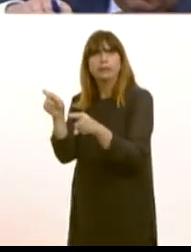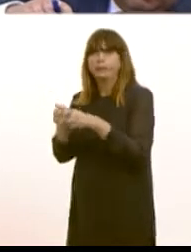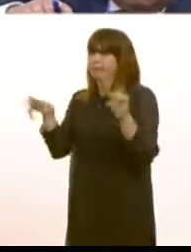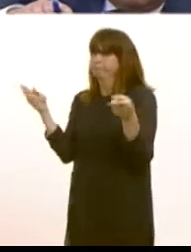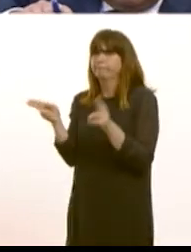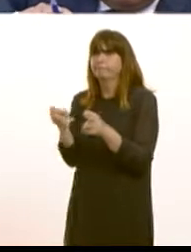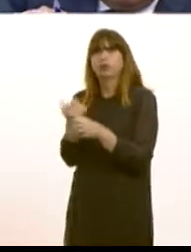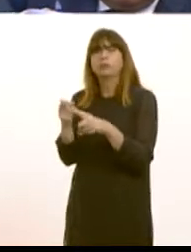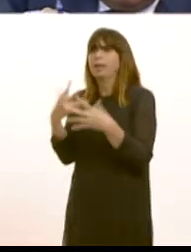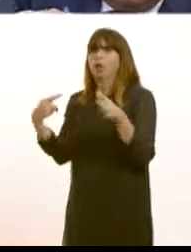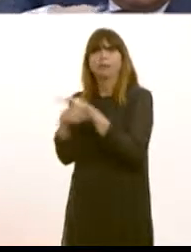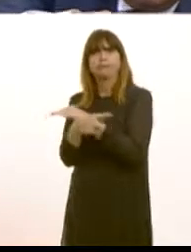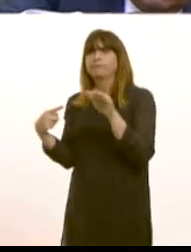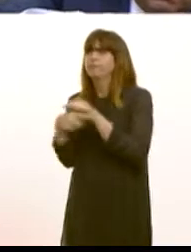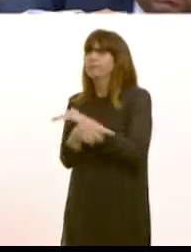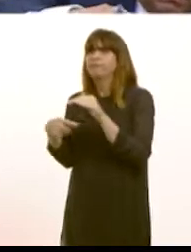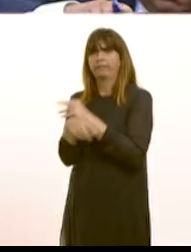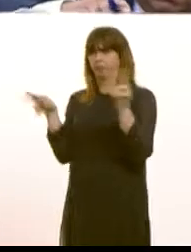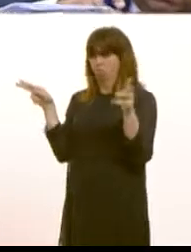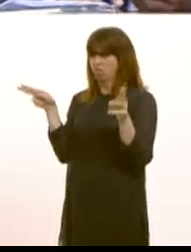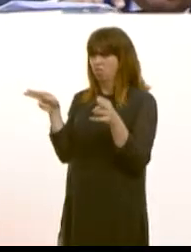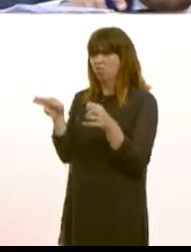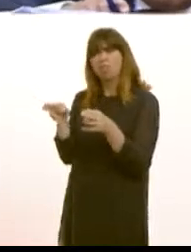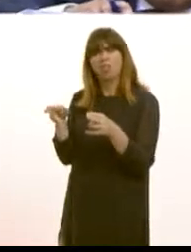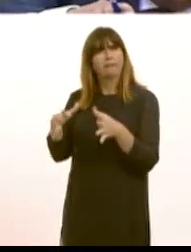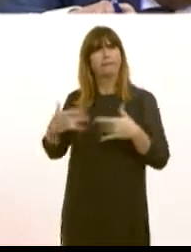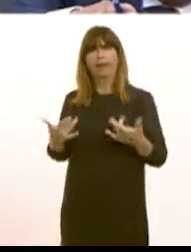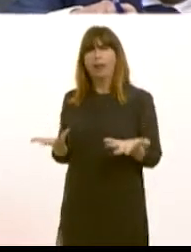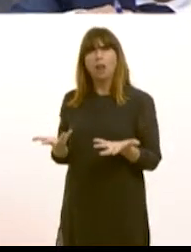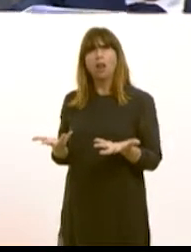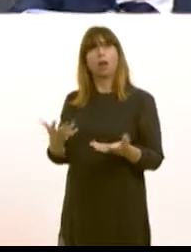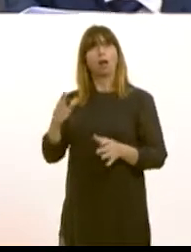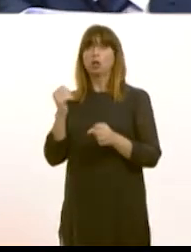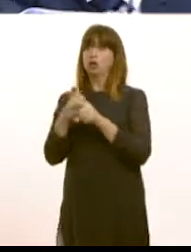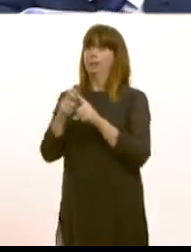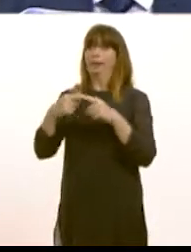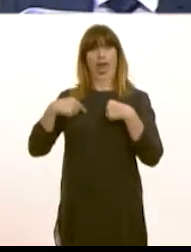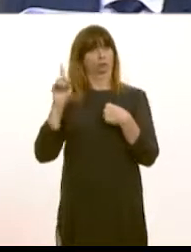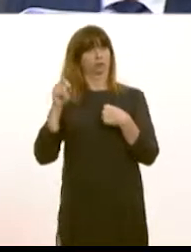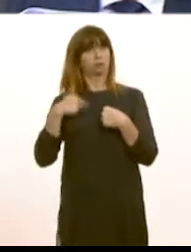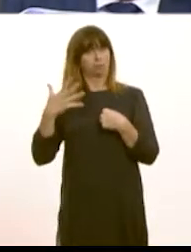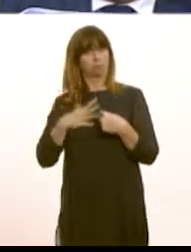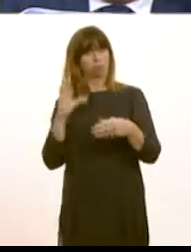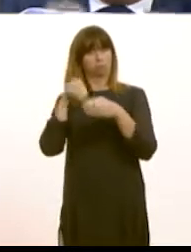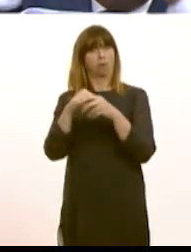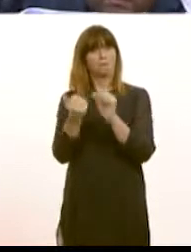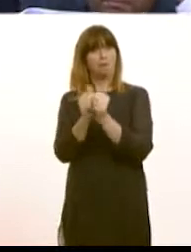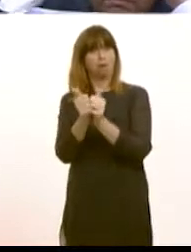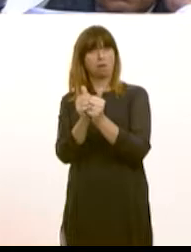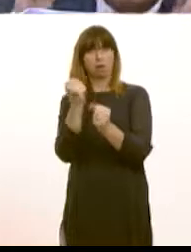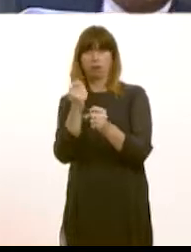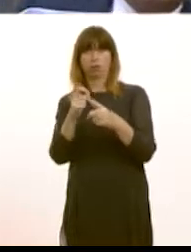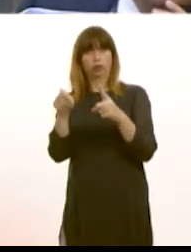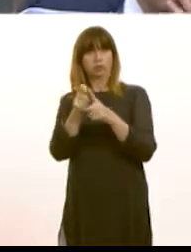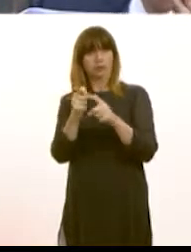to stay in that area and there are particular problems in terms of those who want to become partners in surgeries. So what in